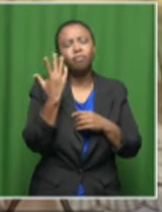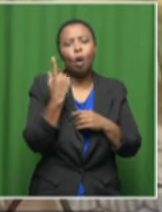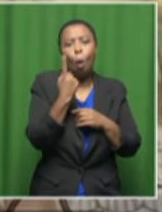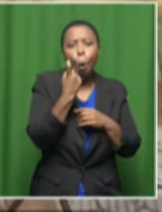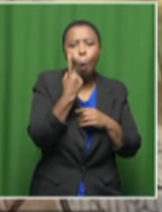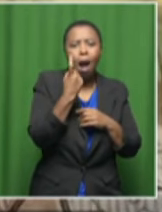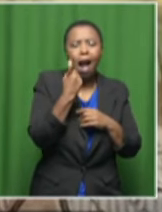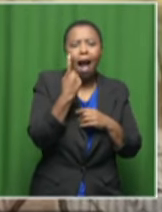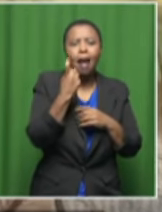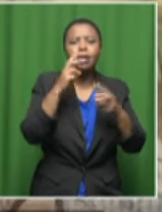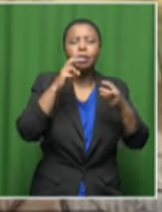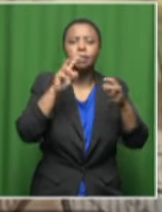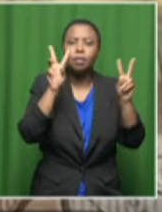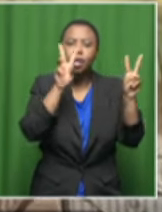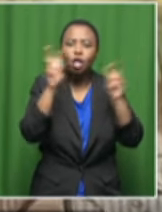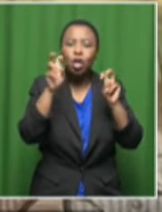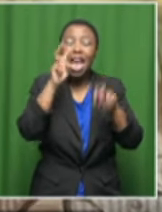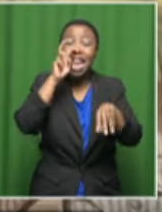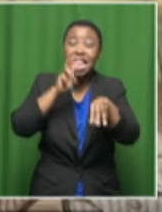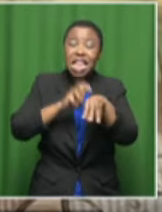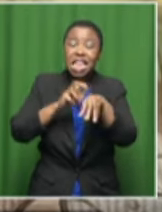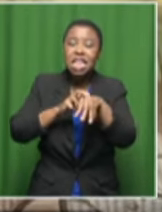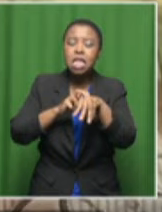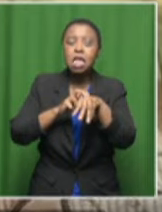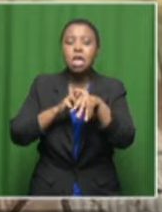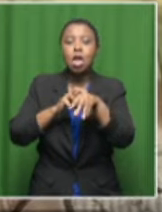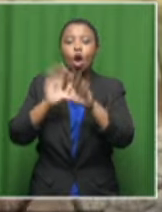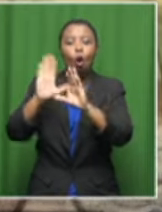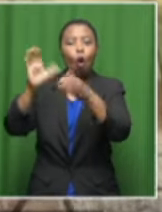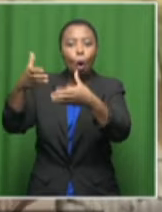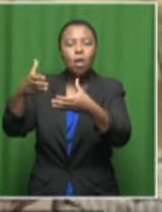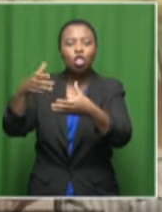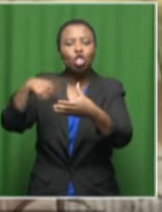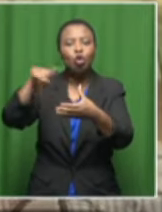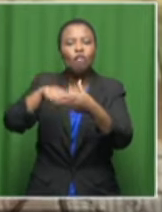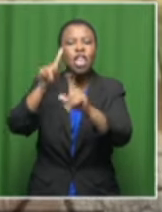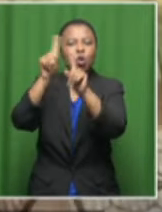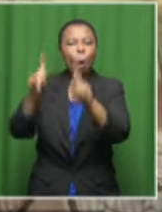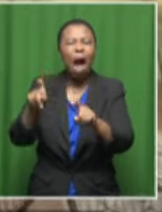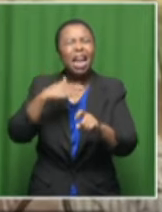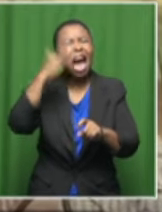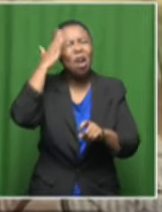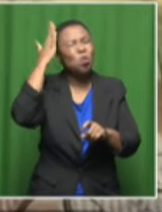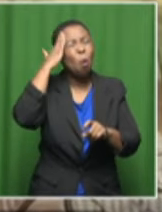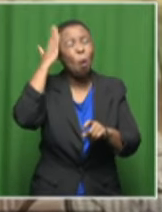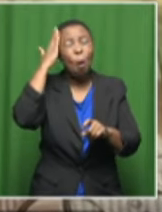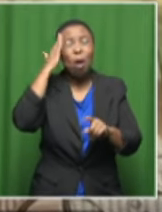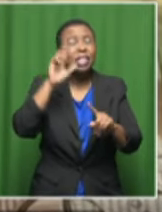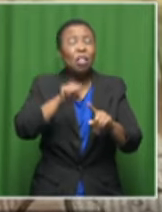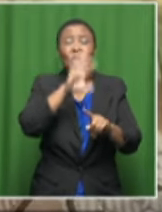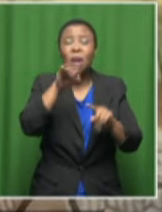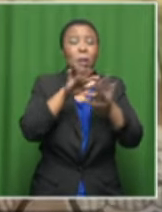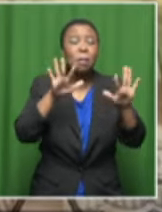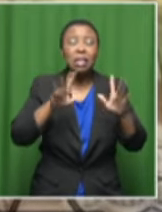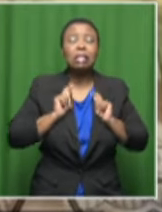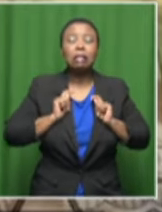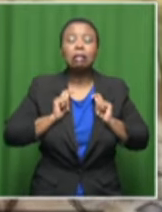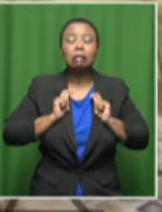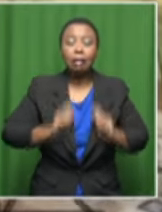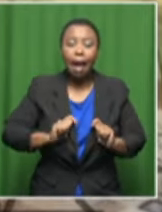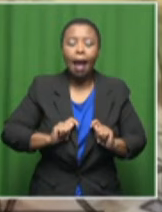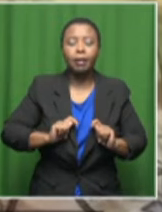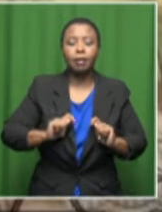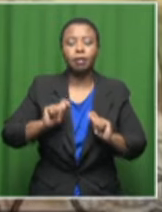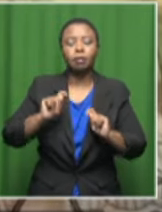a commission of inquiry. I know that South Africans are fatigued with commissions of inquiry. But I think